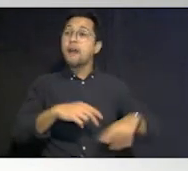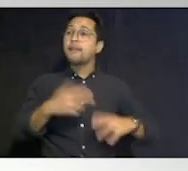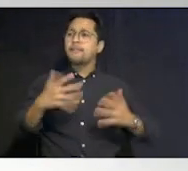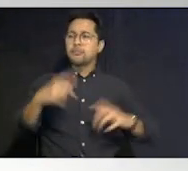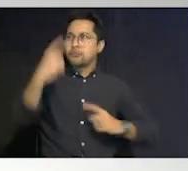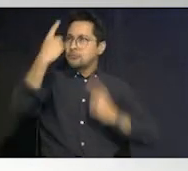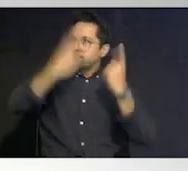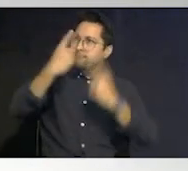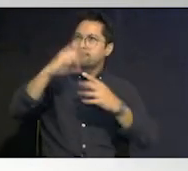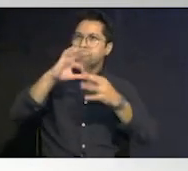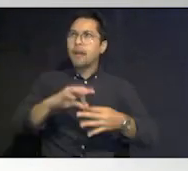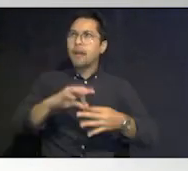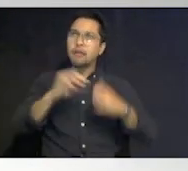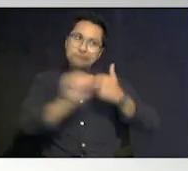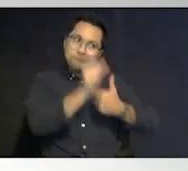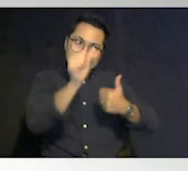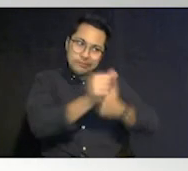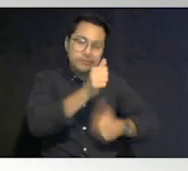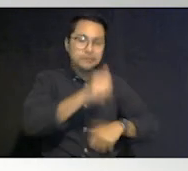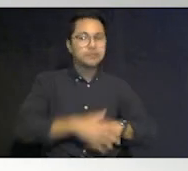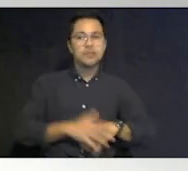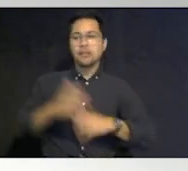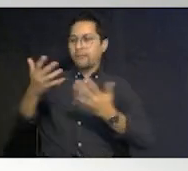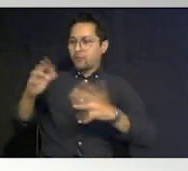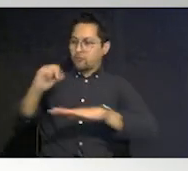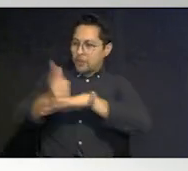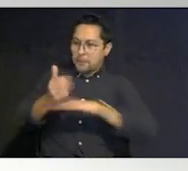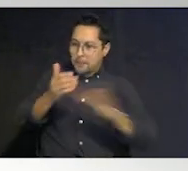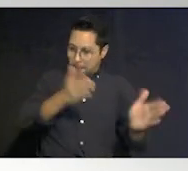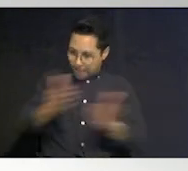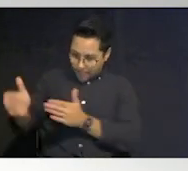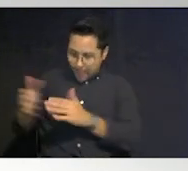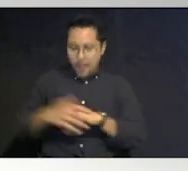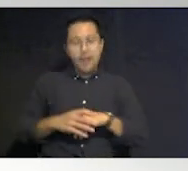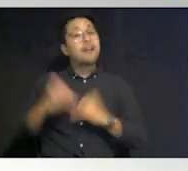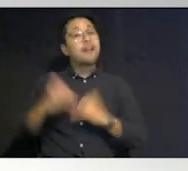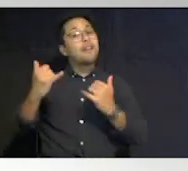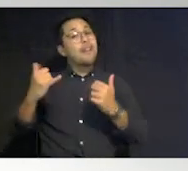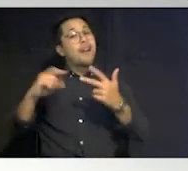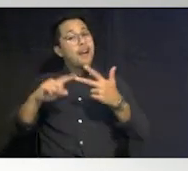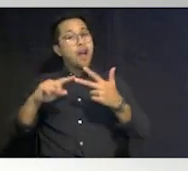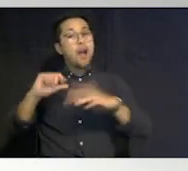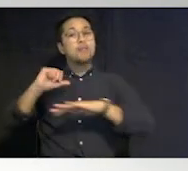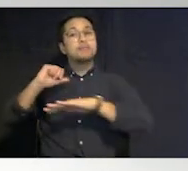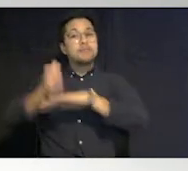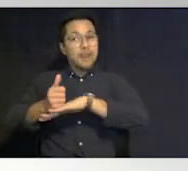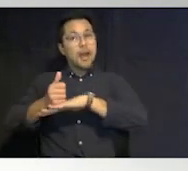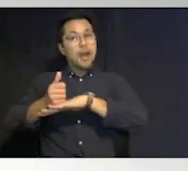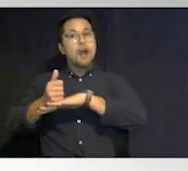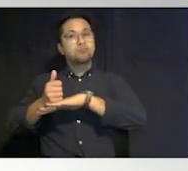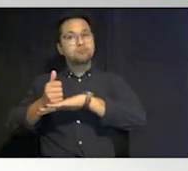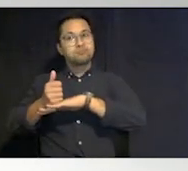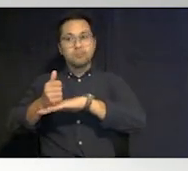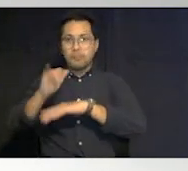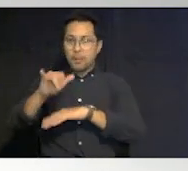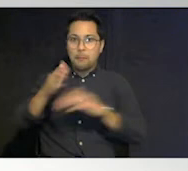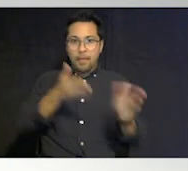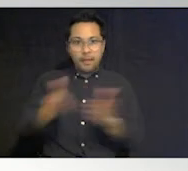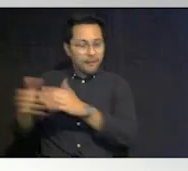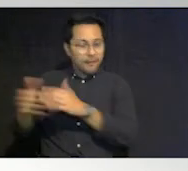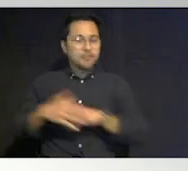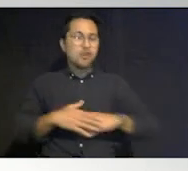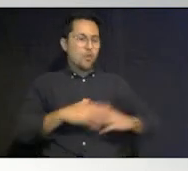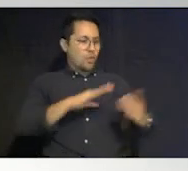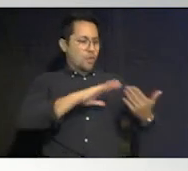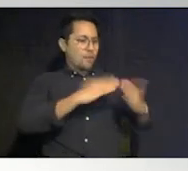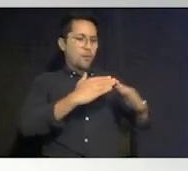about your risks you've made a plan to address those risks and now this is when you're putting that plan into action and on the community level you're